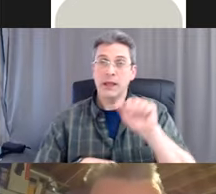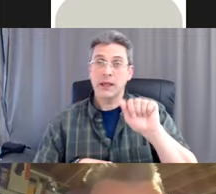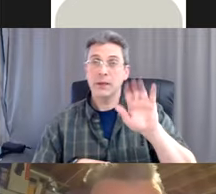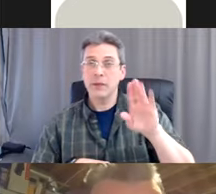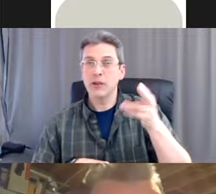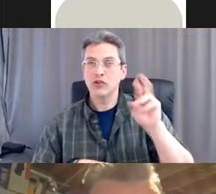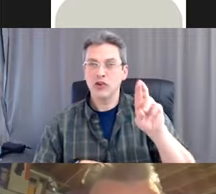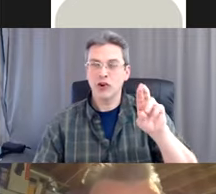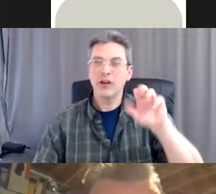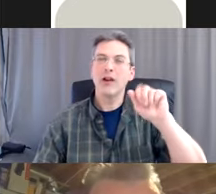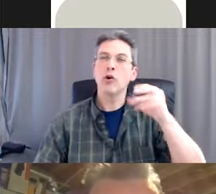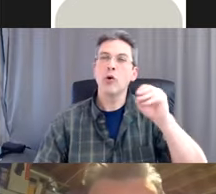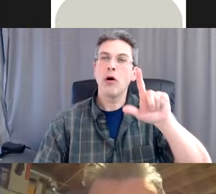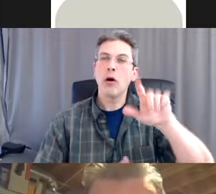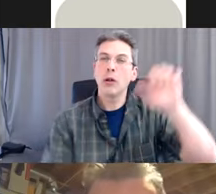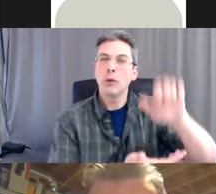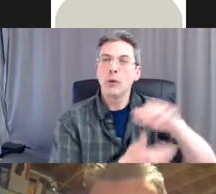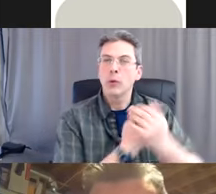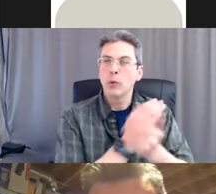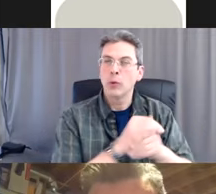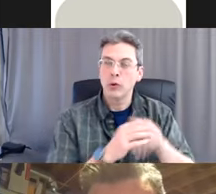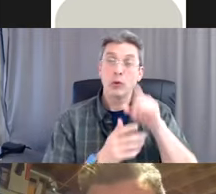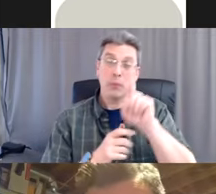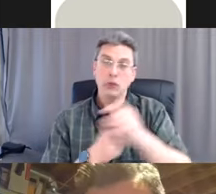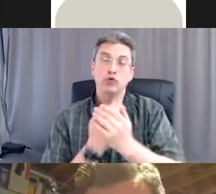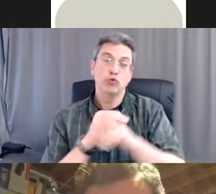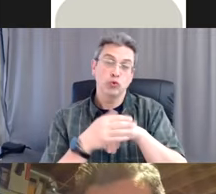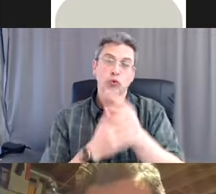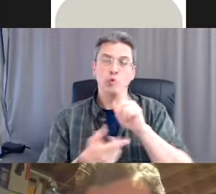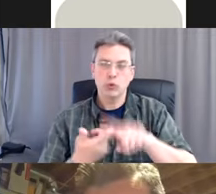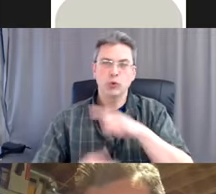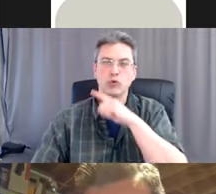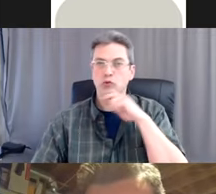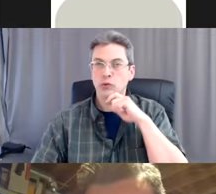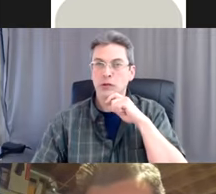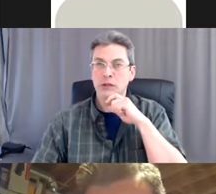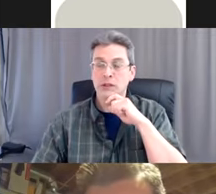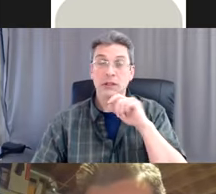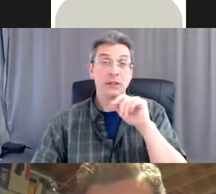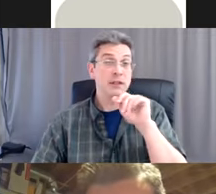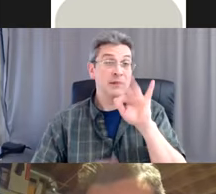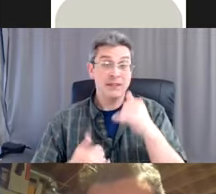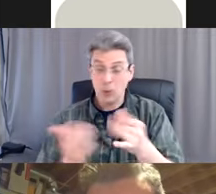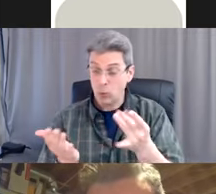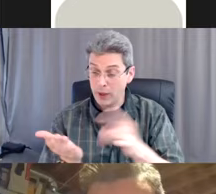your hands are completely dry. Otherwise the efficacy of that hand wash is not a hundred percent.